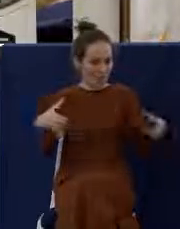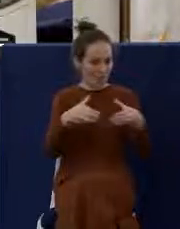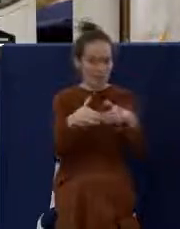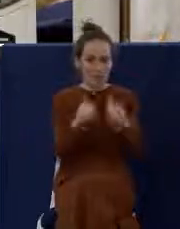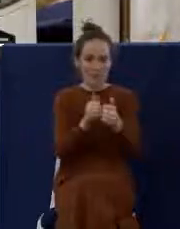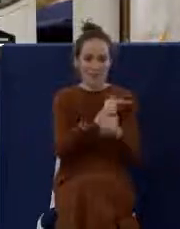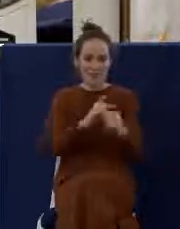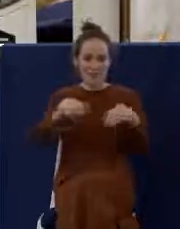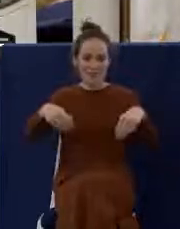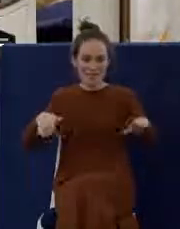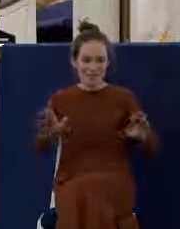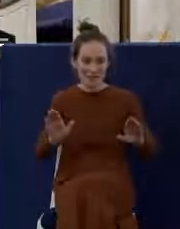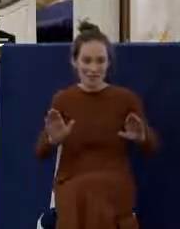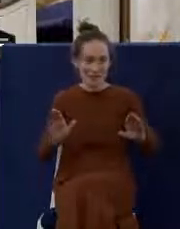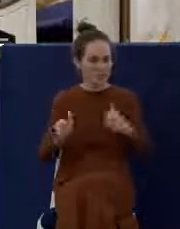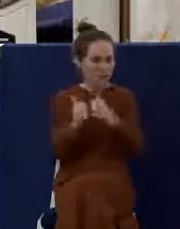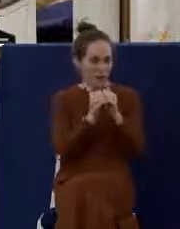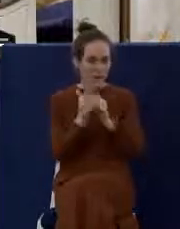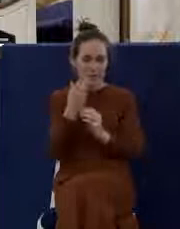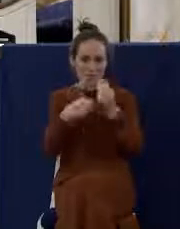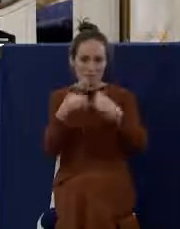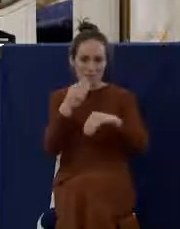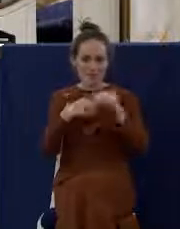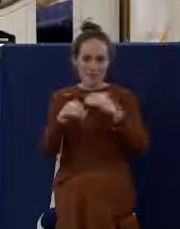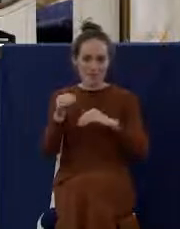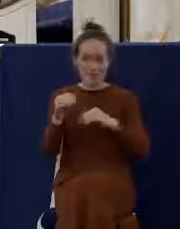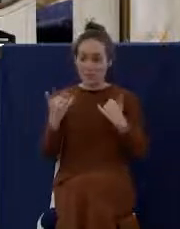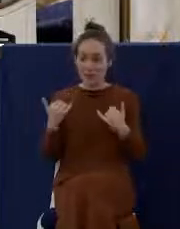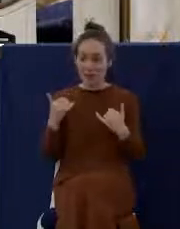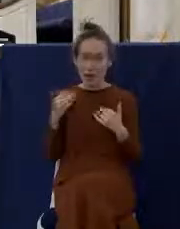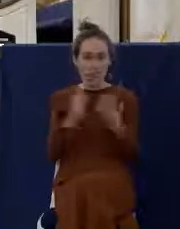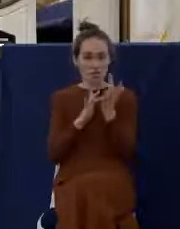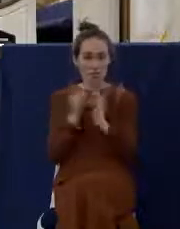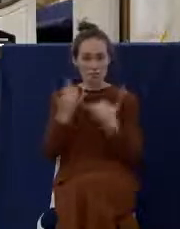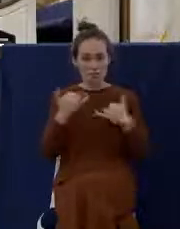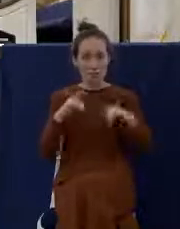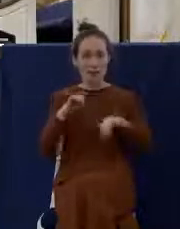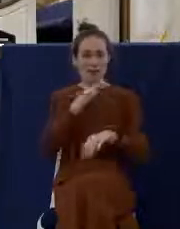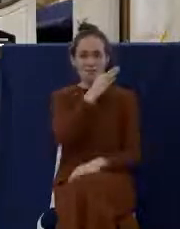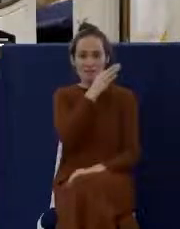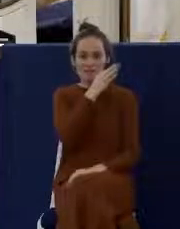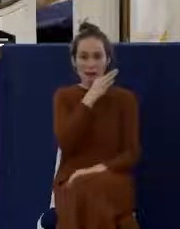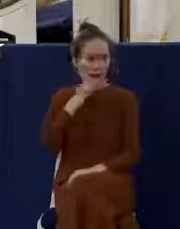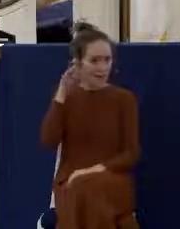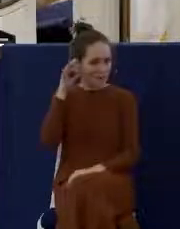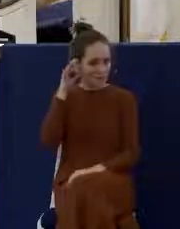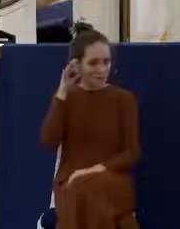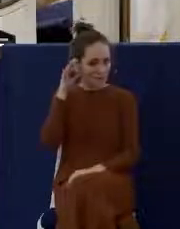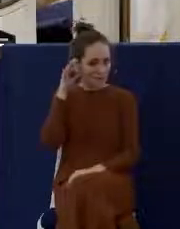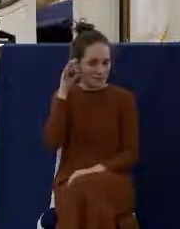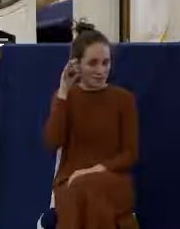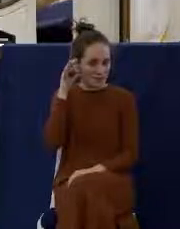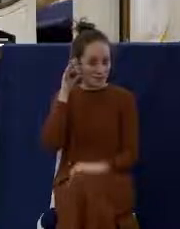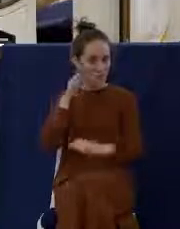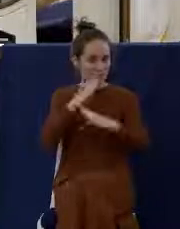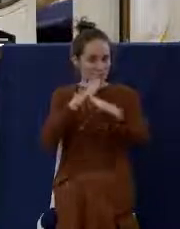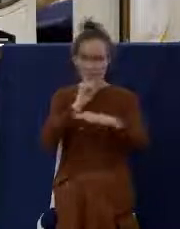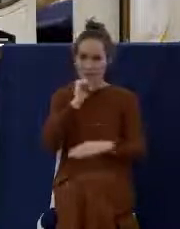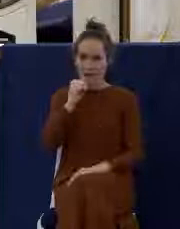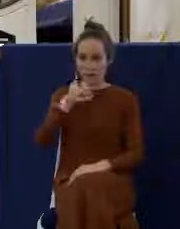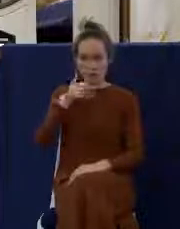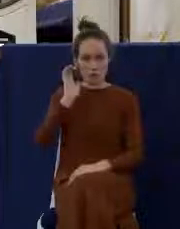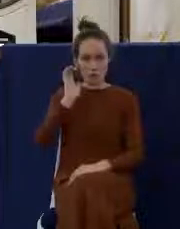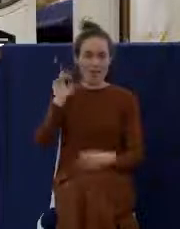supper. From that day until this, Jesus has been on a fast with regard to drinking that. And he won't drink it again until we're